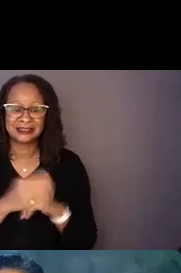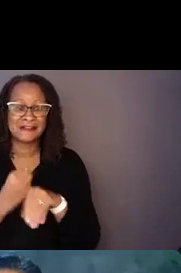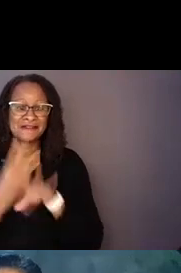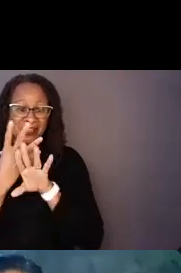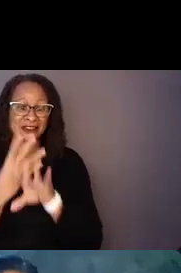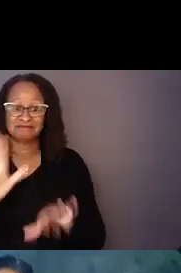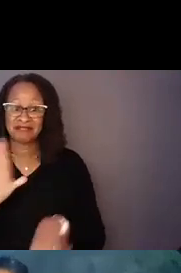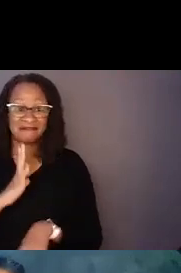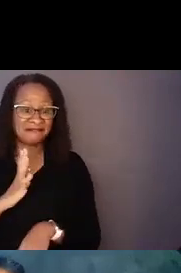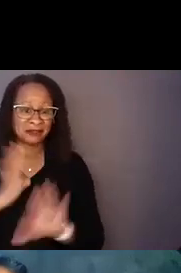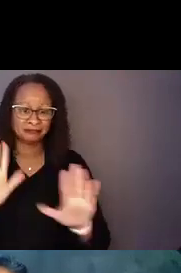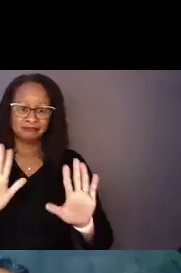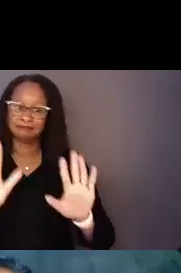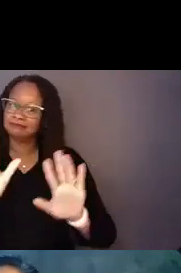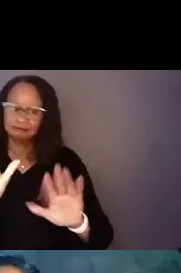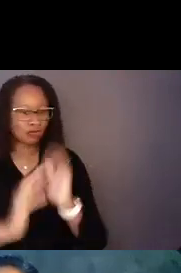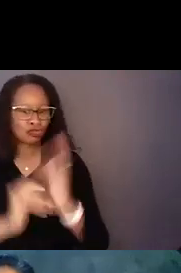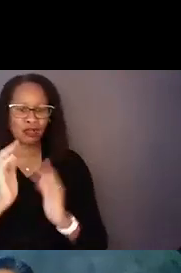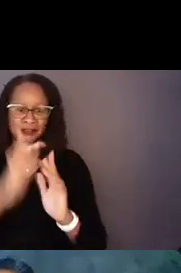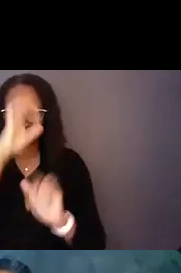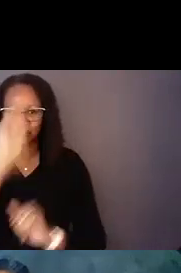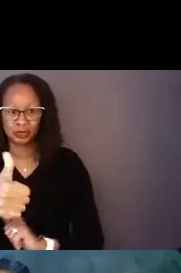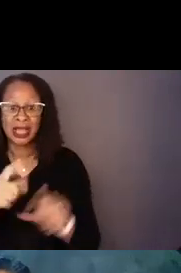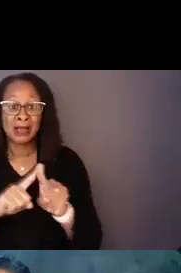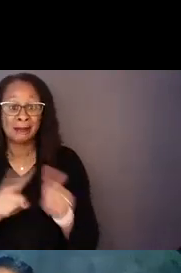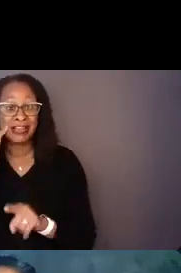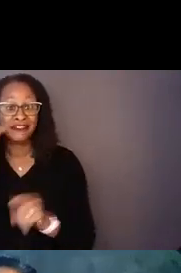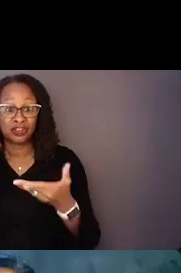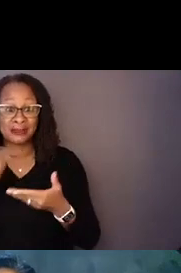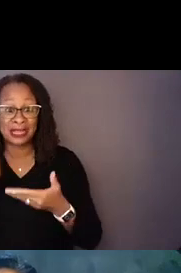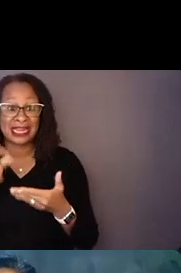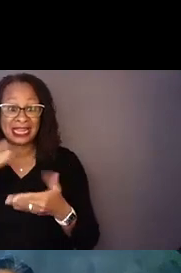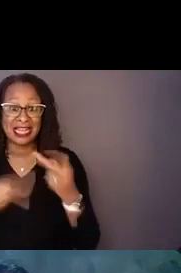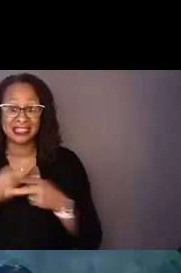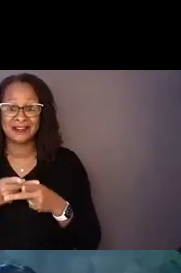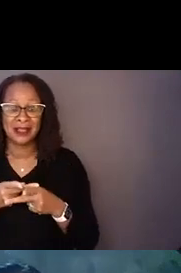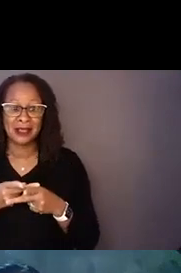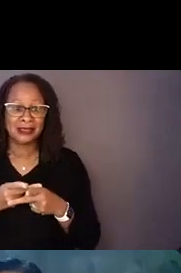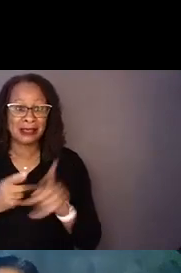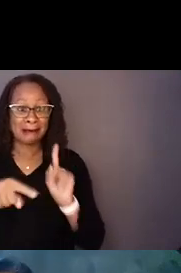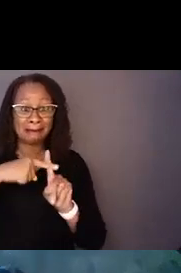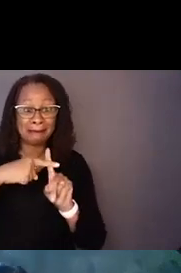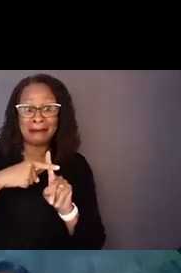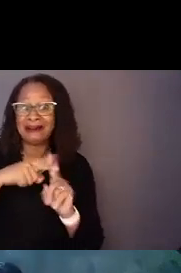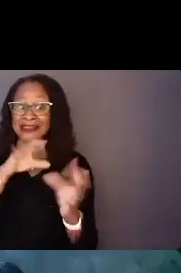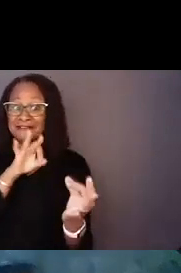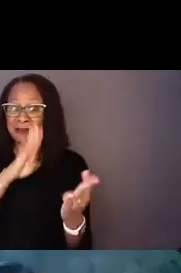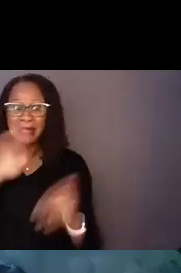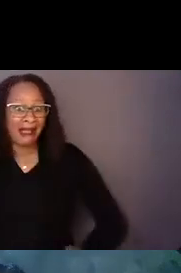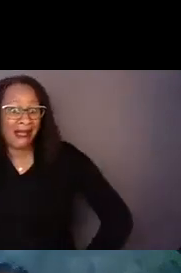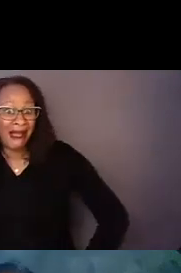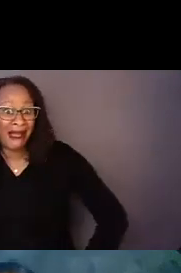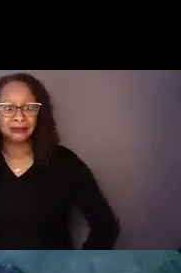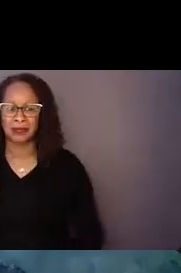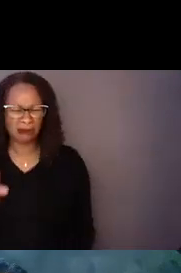and that's be as comfortable if you'd like. But if you're giving me any kind of positive feedback, head nod or negative